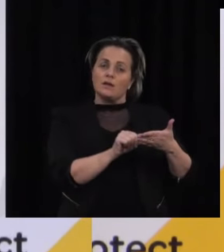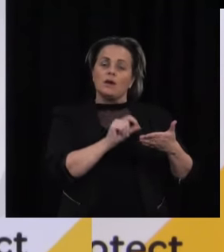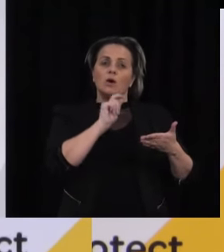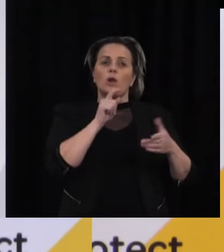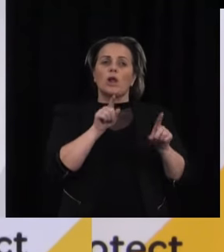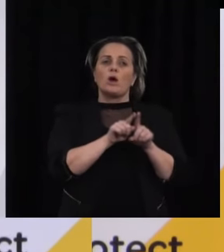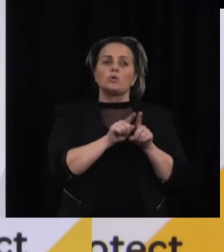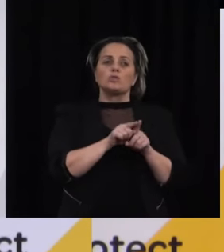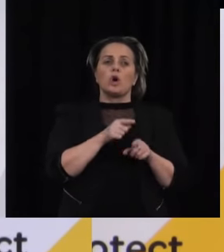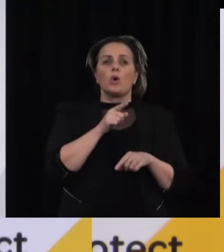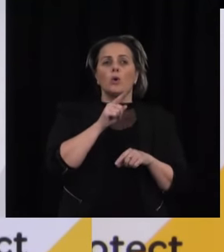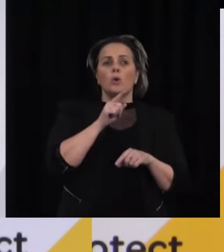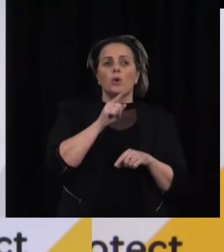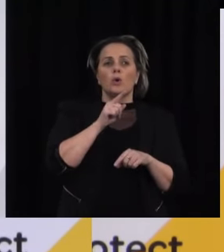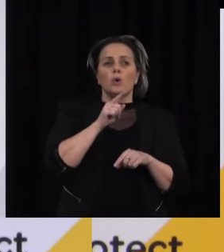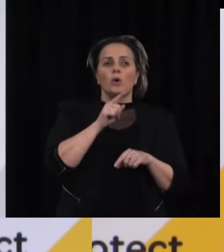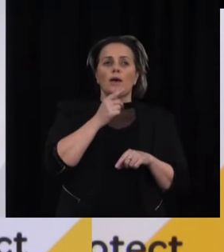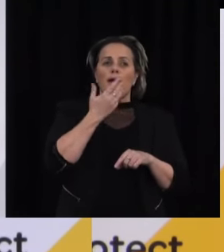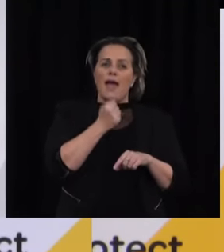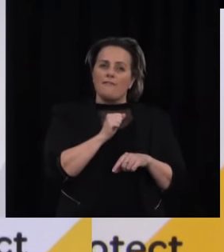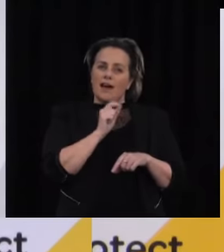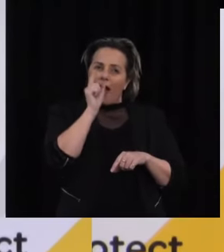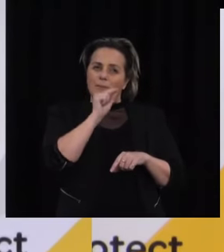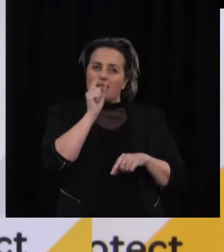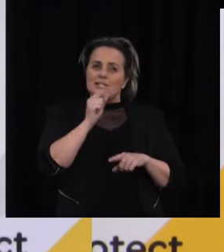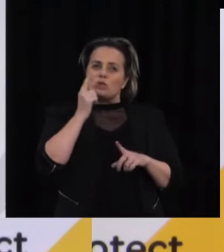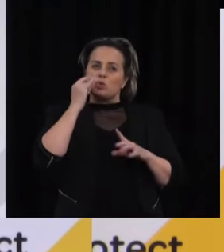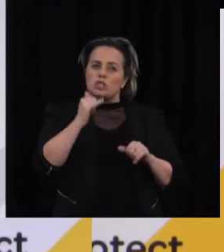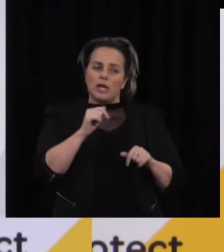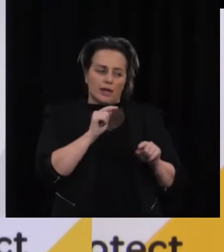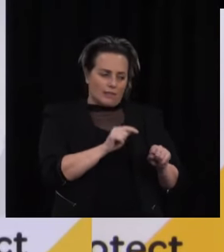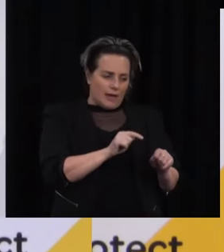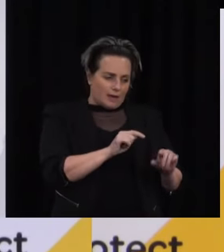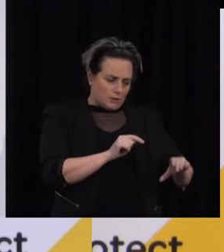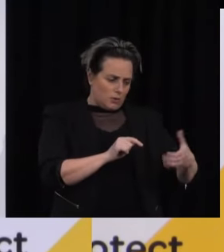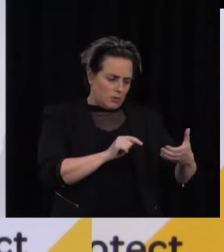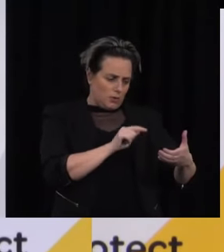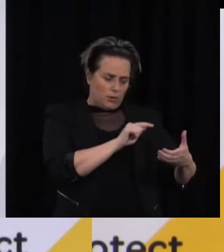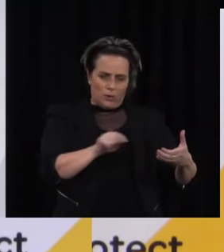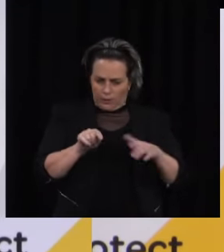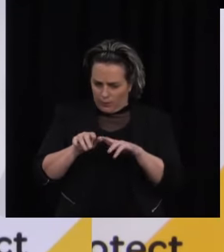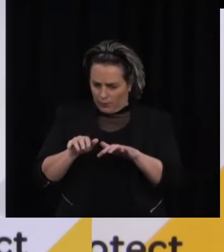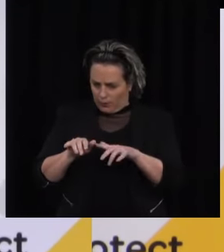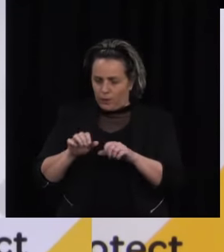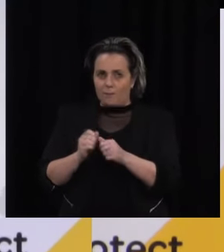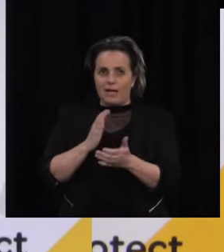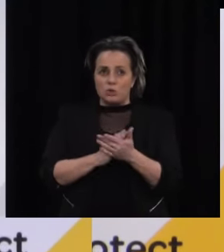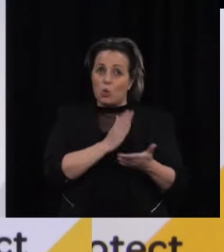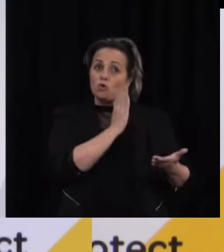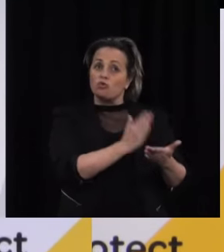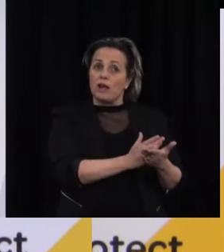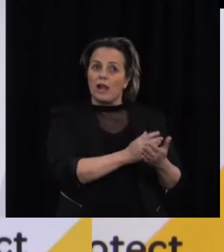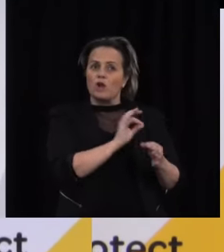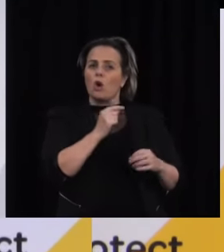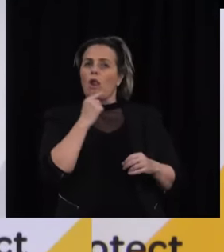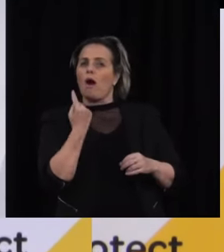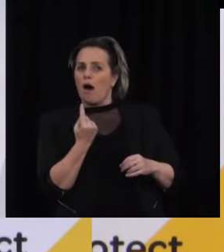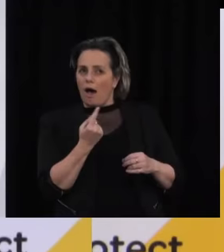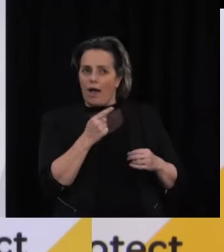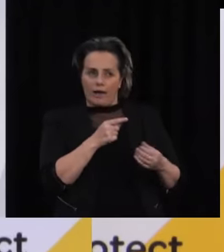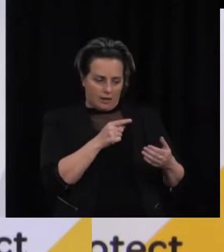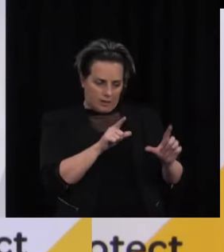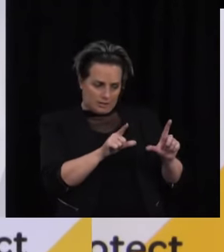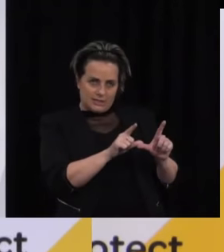the ability to check that against the database to make sure it's an authentic vaccine certificate